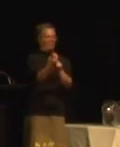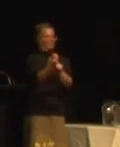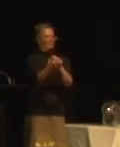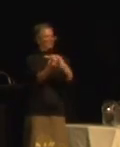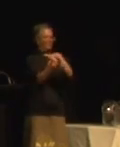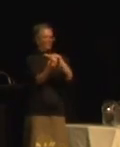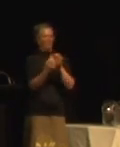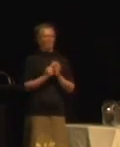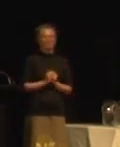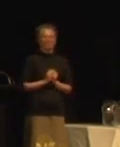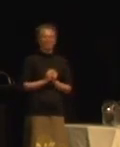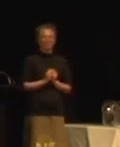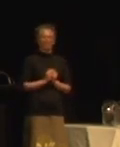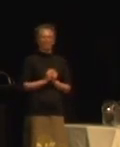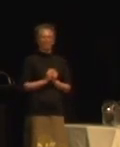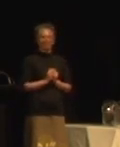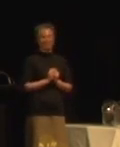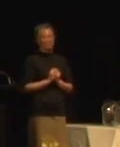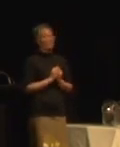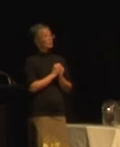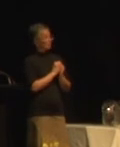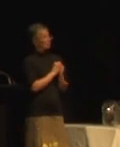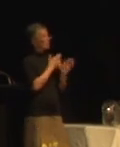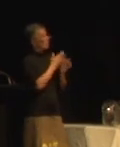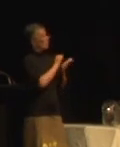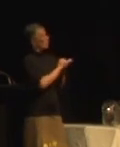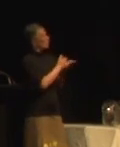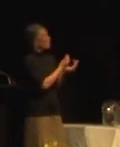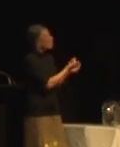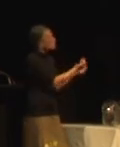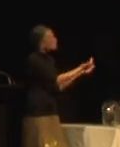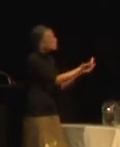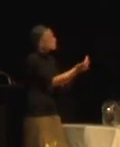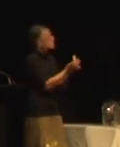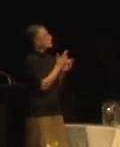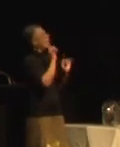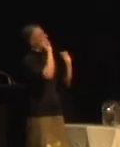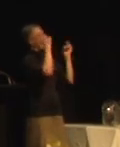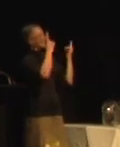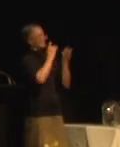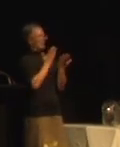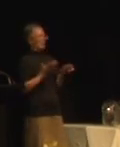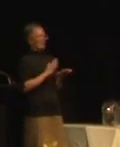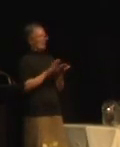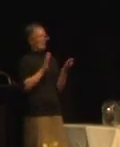From the journey maps, we were able to understand some of the core needs for the deaf people in the museum.